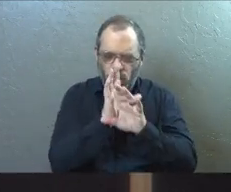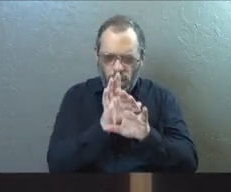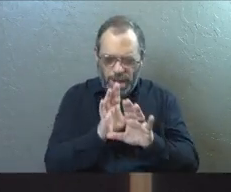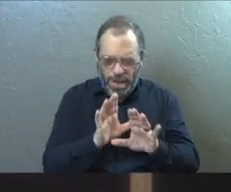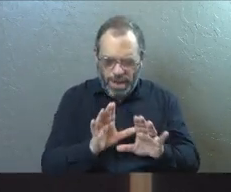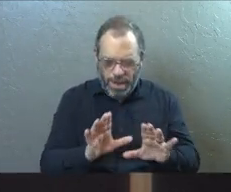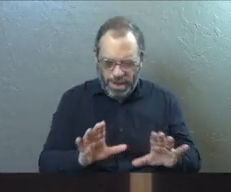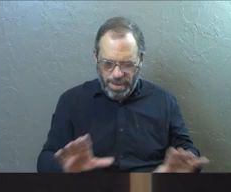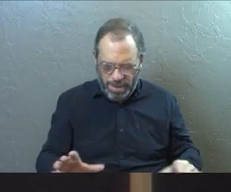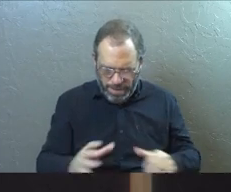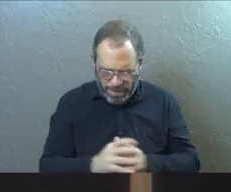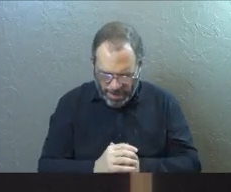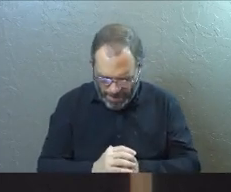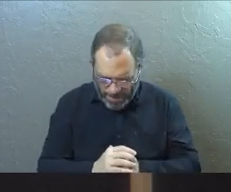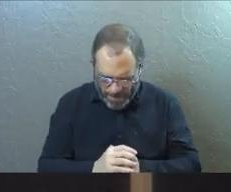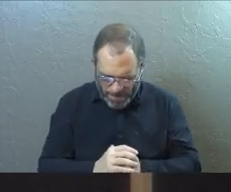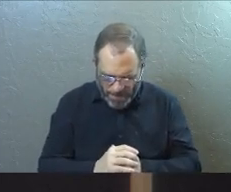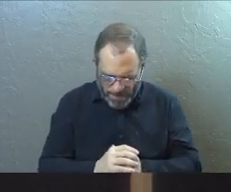moment here